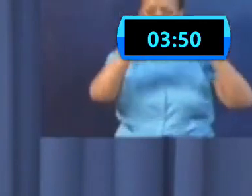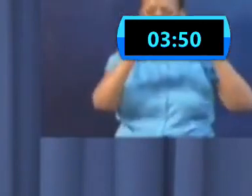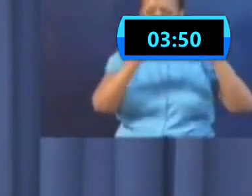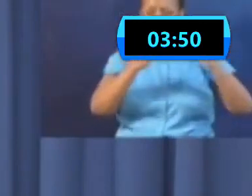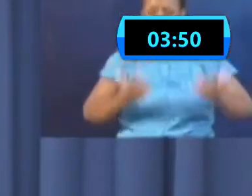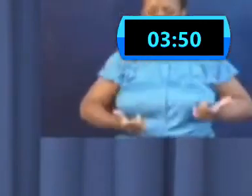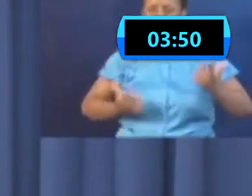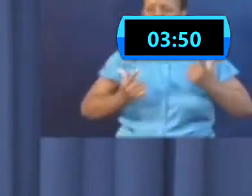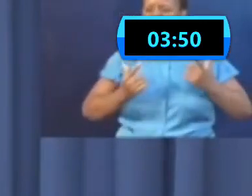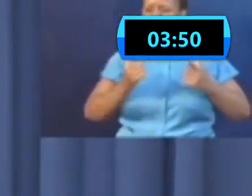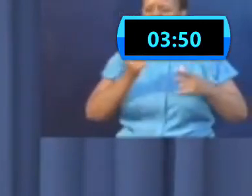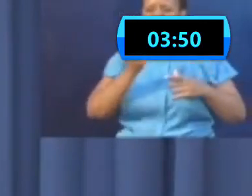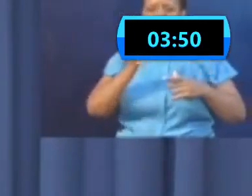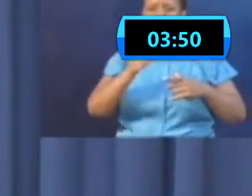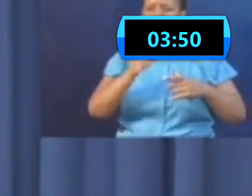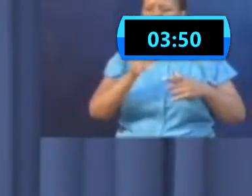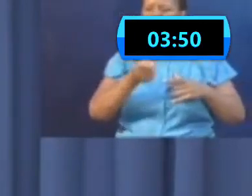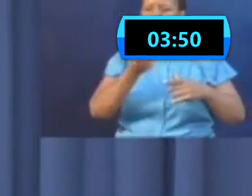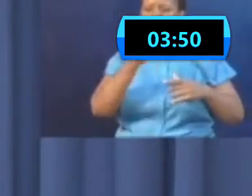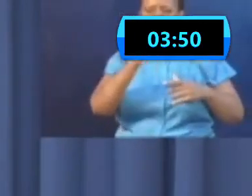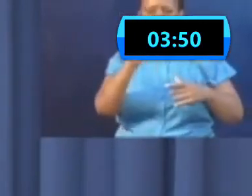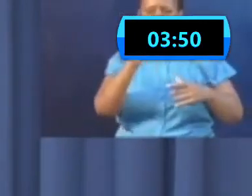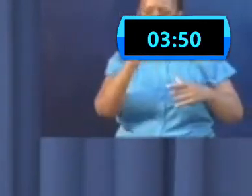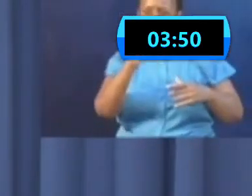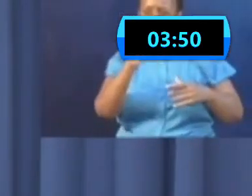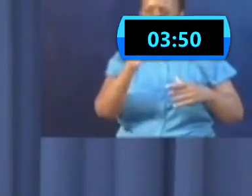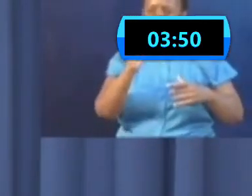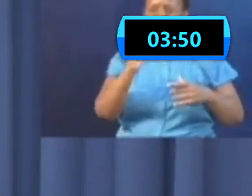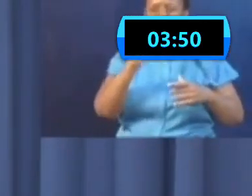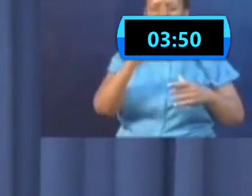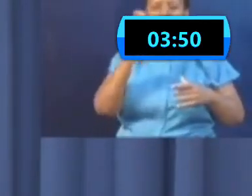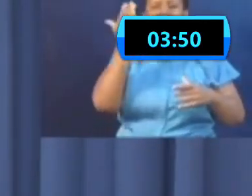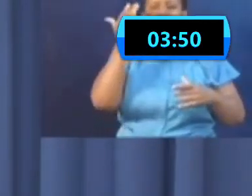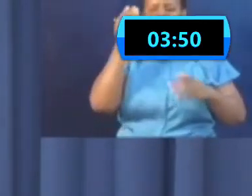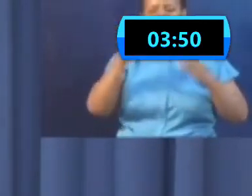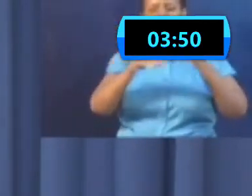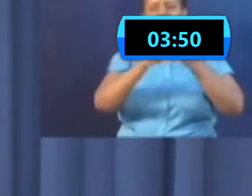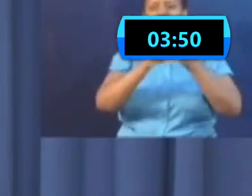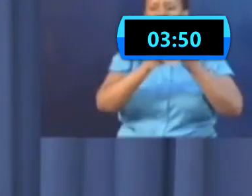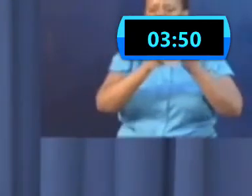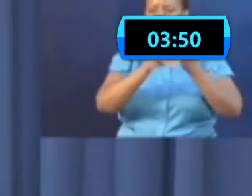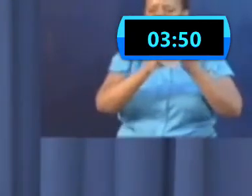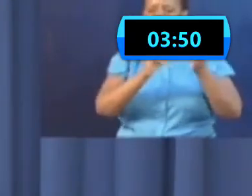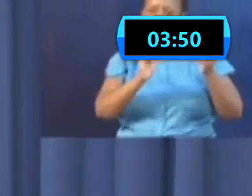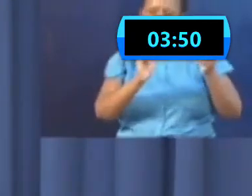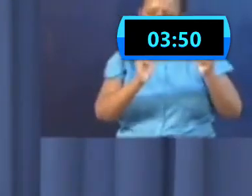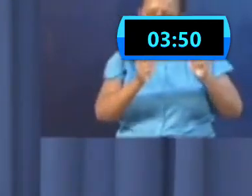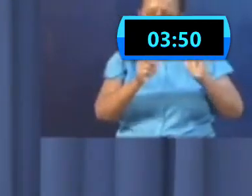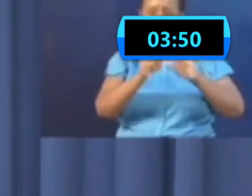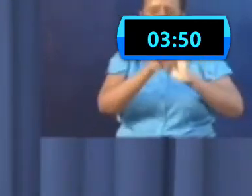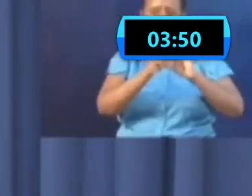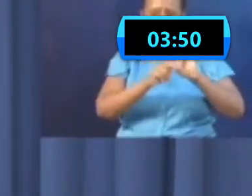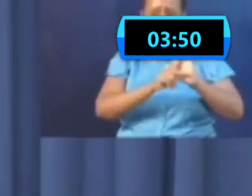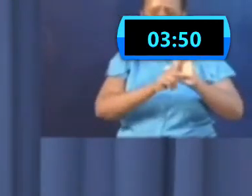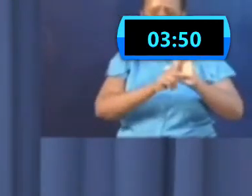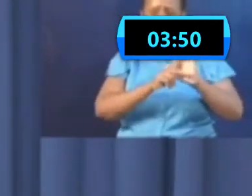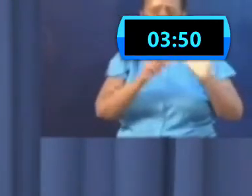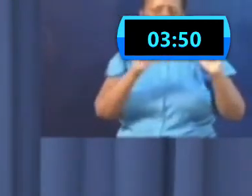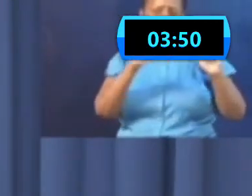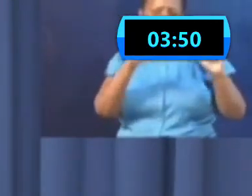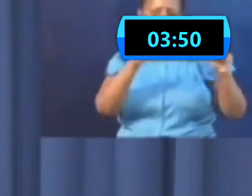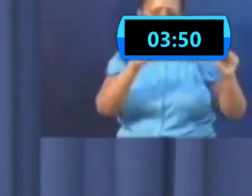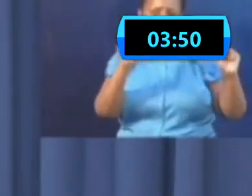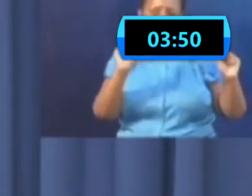is exactly why we have added that refinement to the policy. Come into state quarantine, no